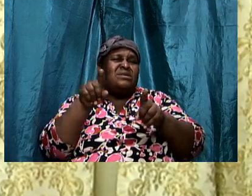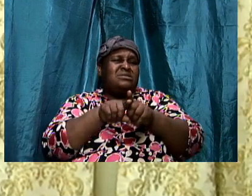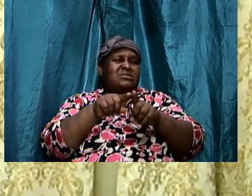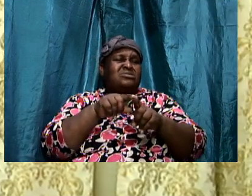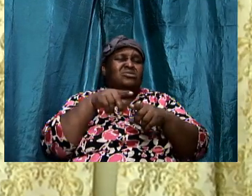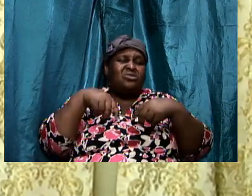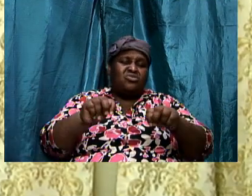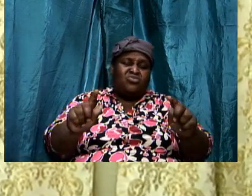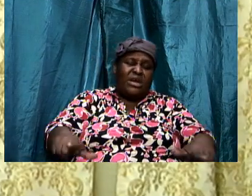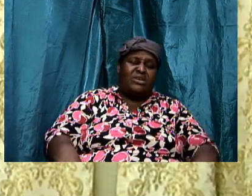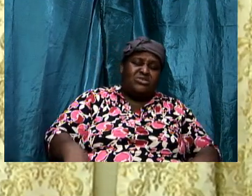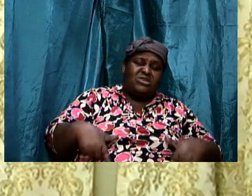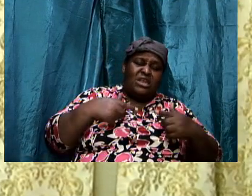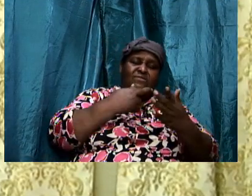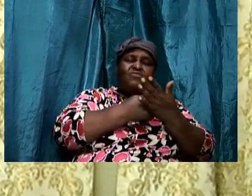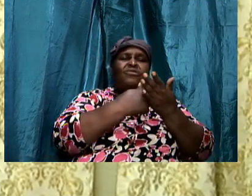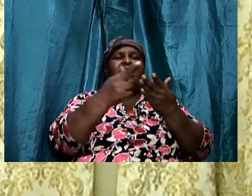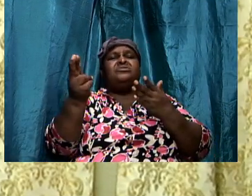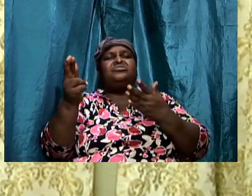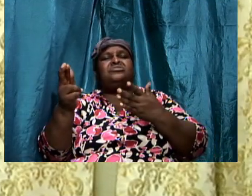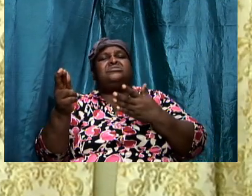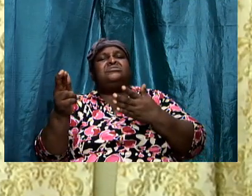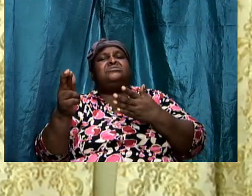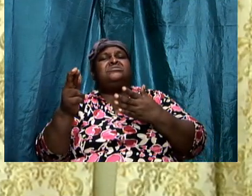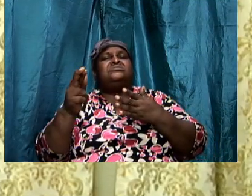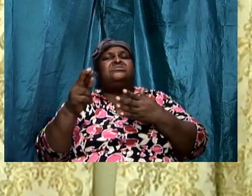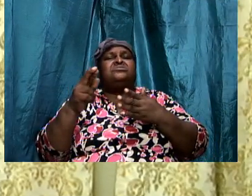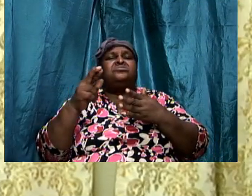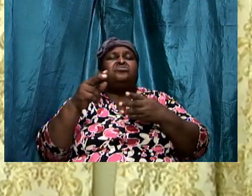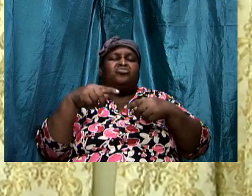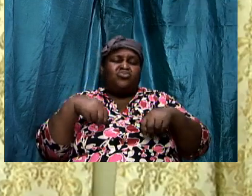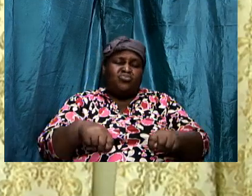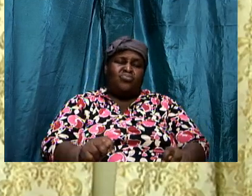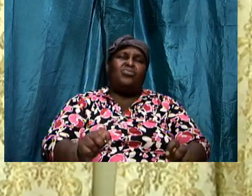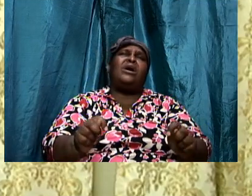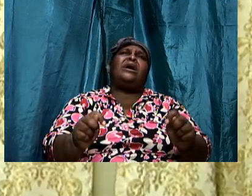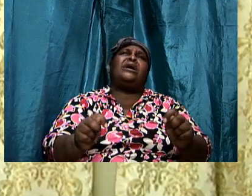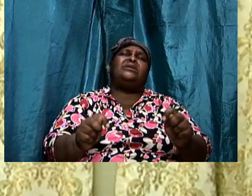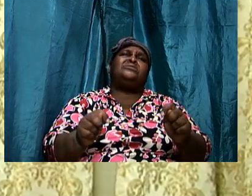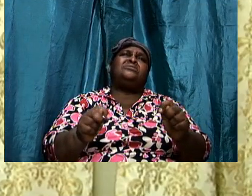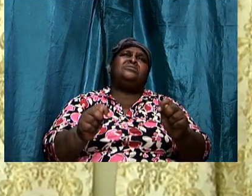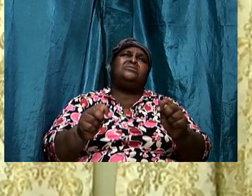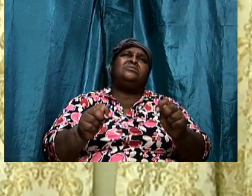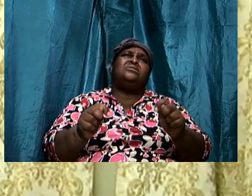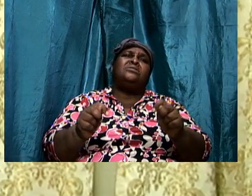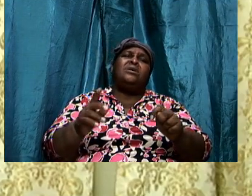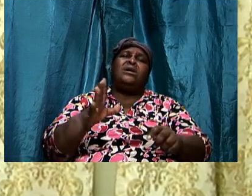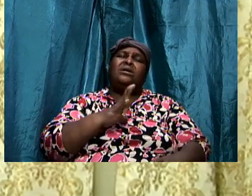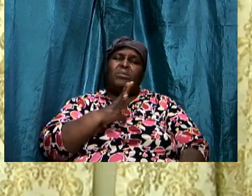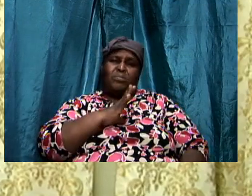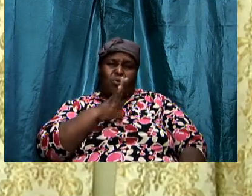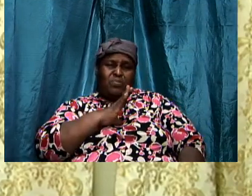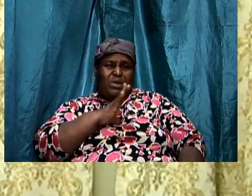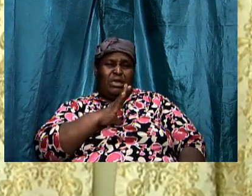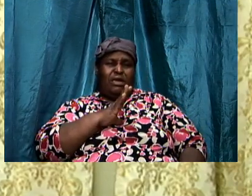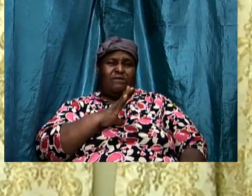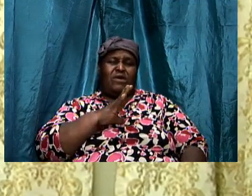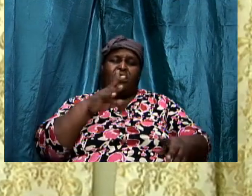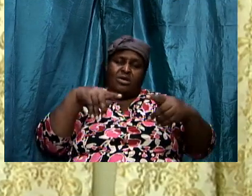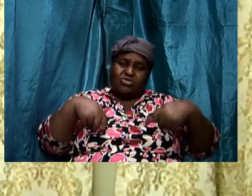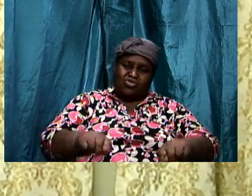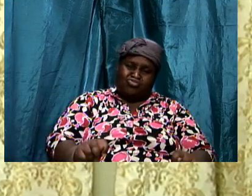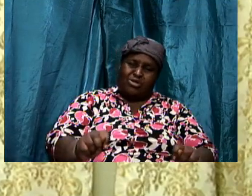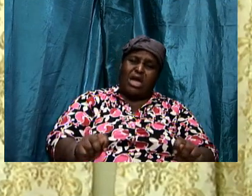embrace a certain standard of living conduct themselves as best as they can they try